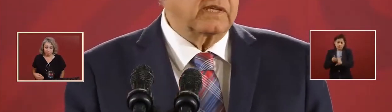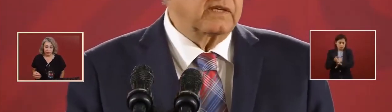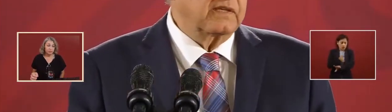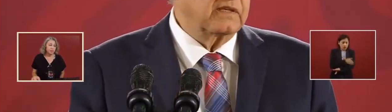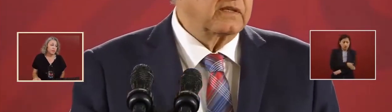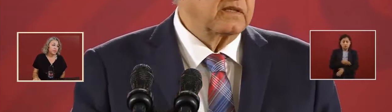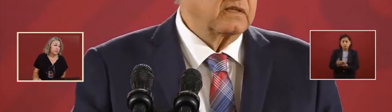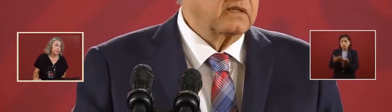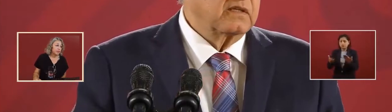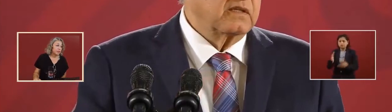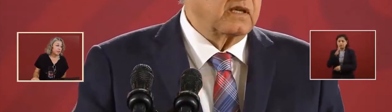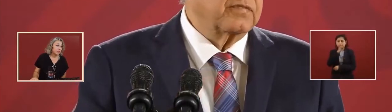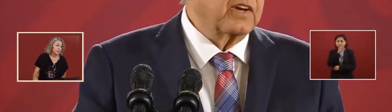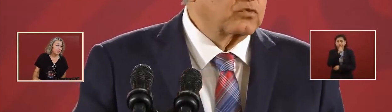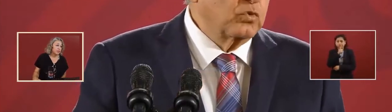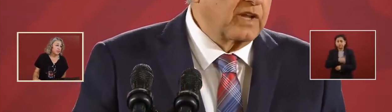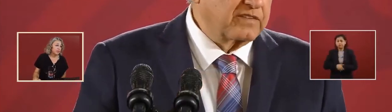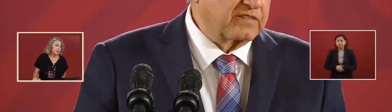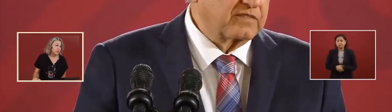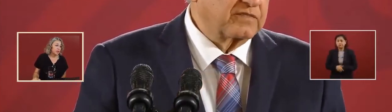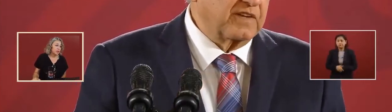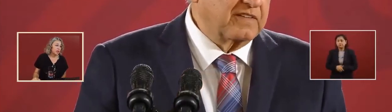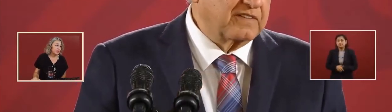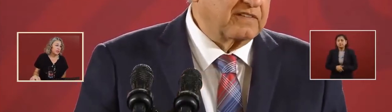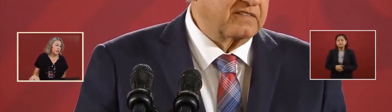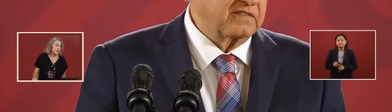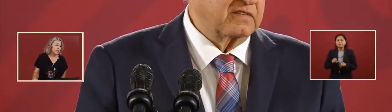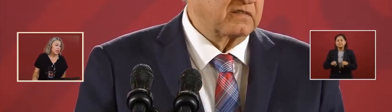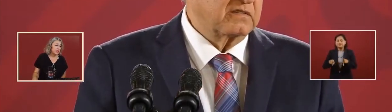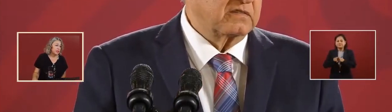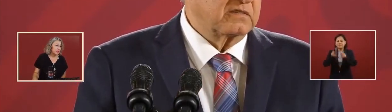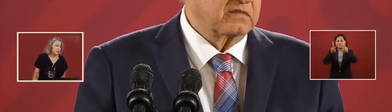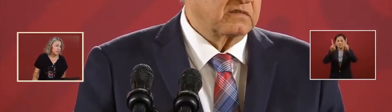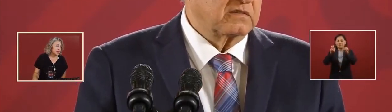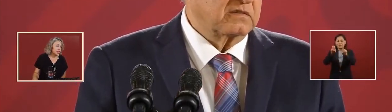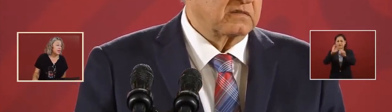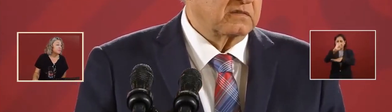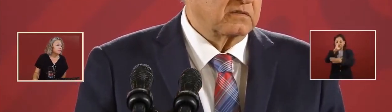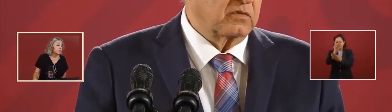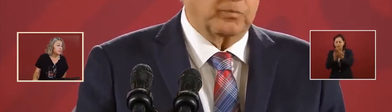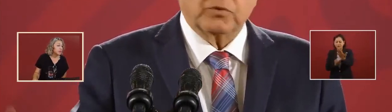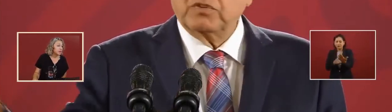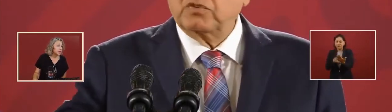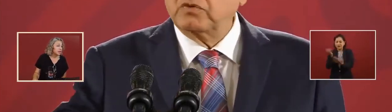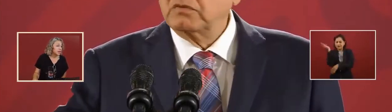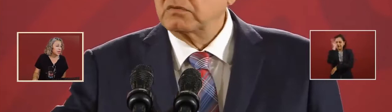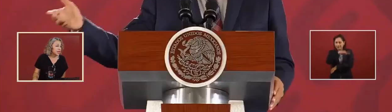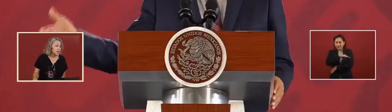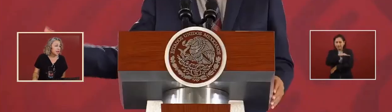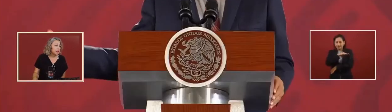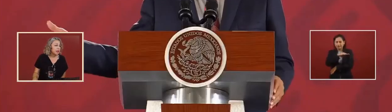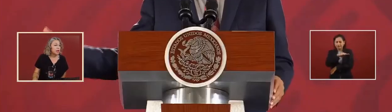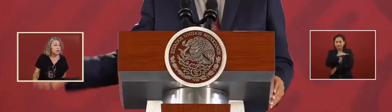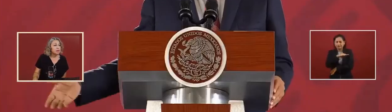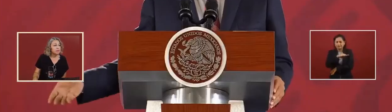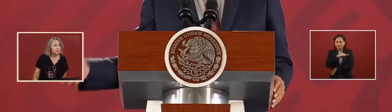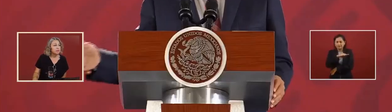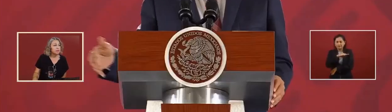And that these false,